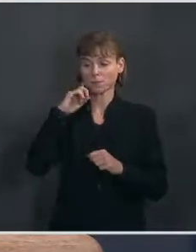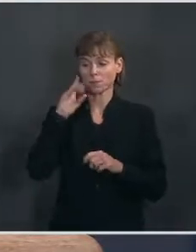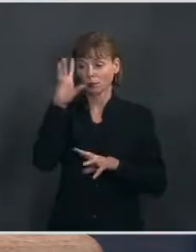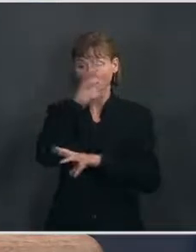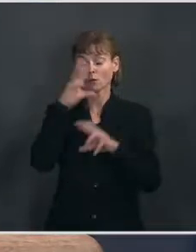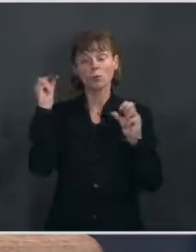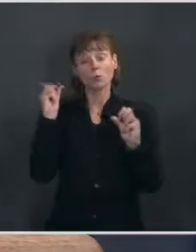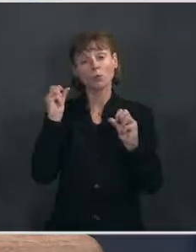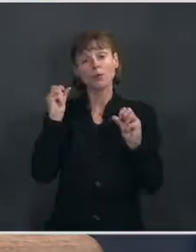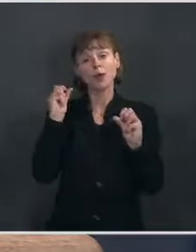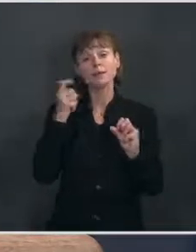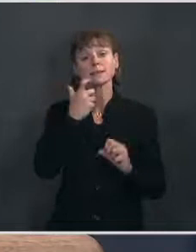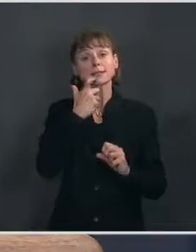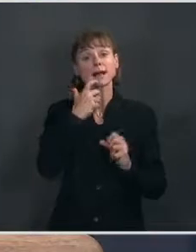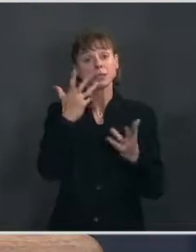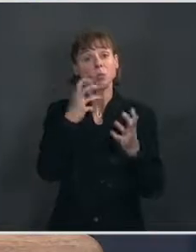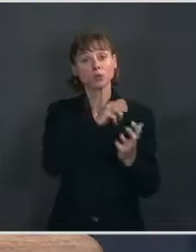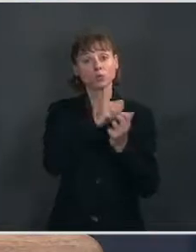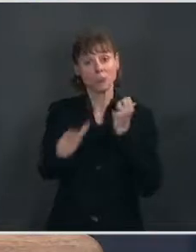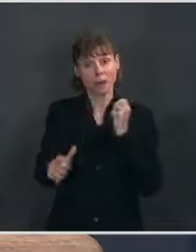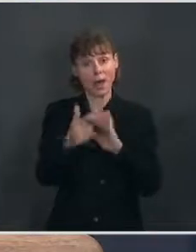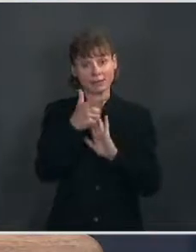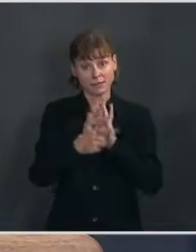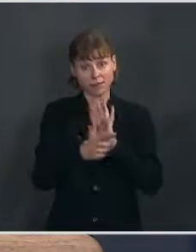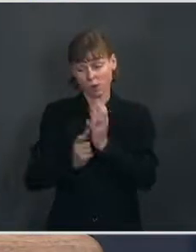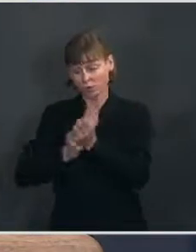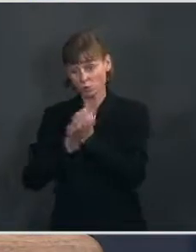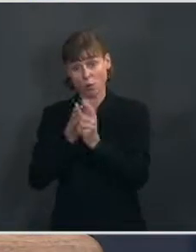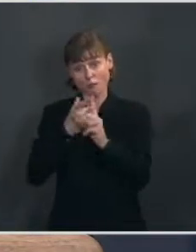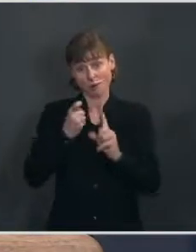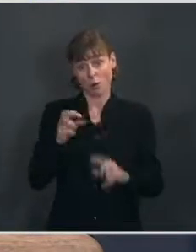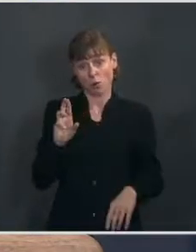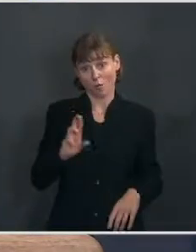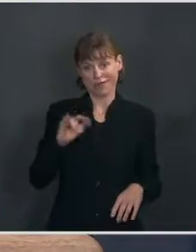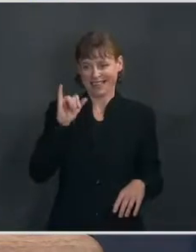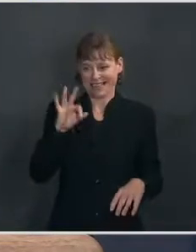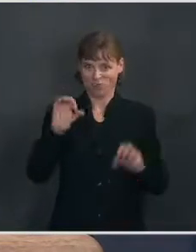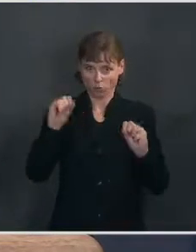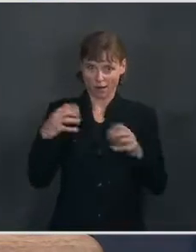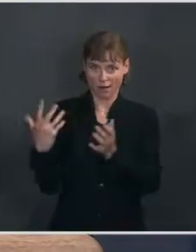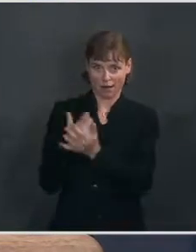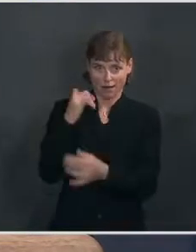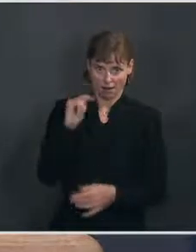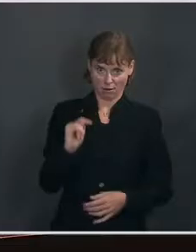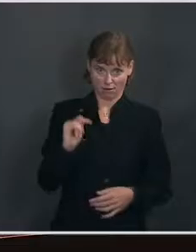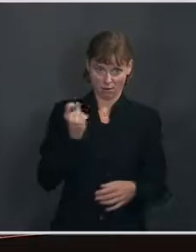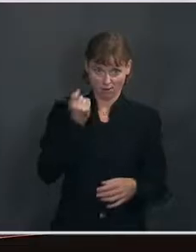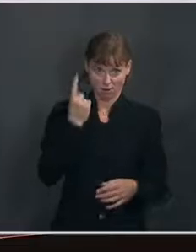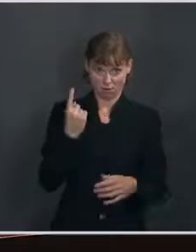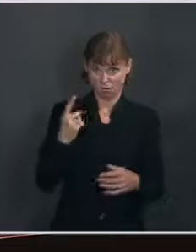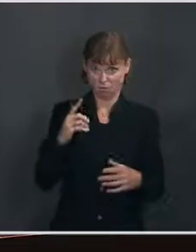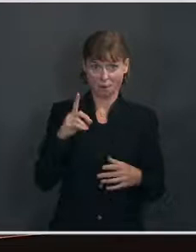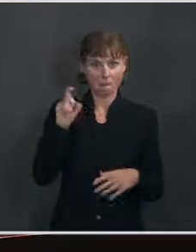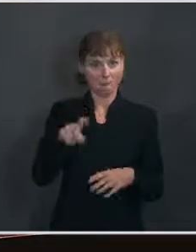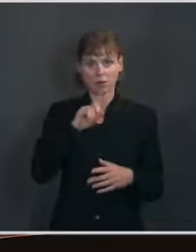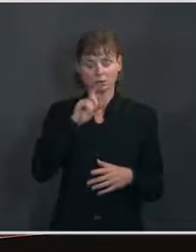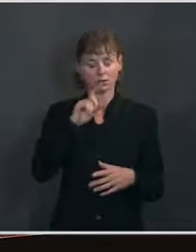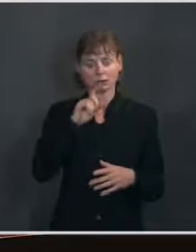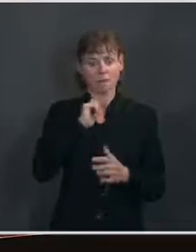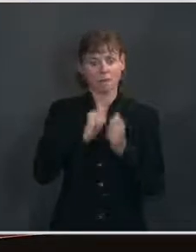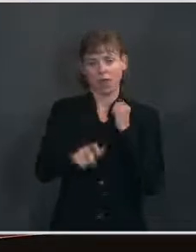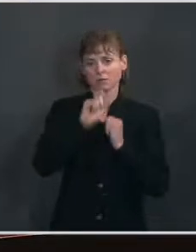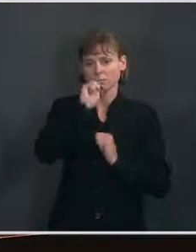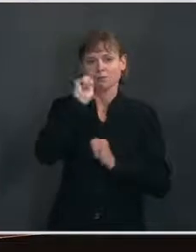that while he wants to pass this bill with support from Republicans, if we can get it, it has to pass with no ifs, ands or buts, as he put it,